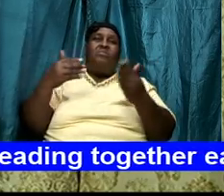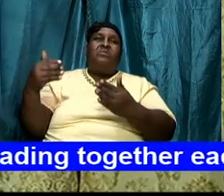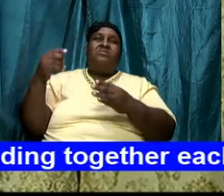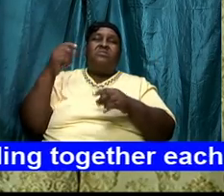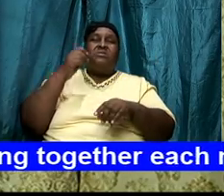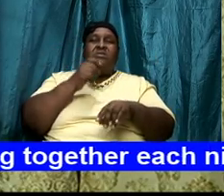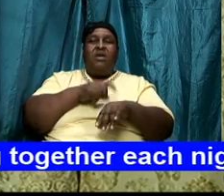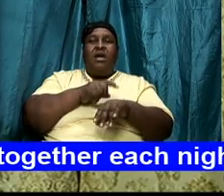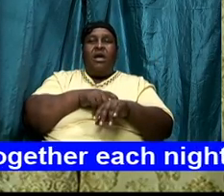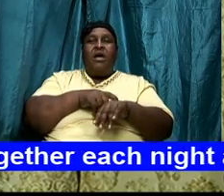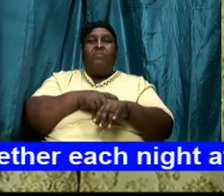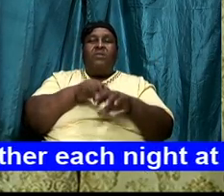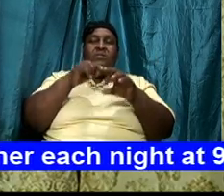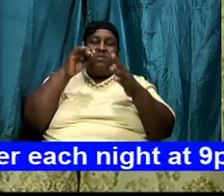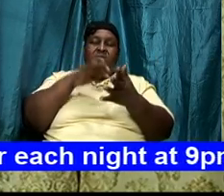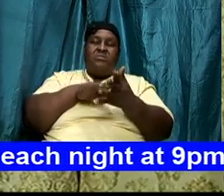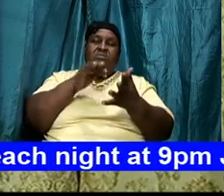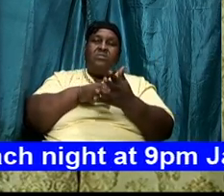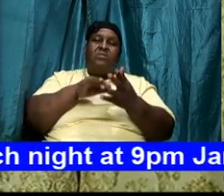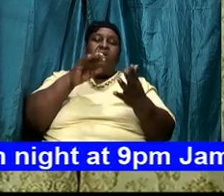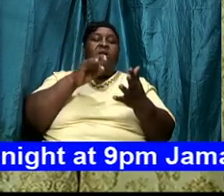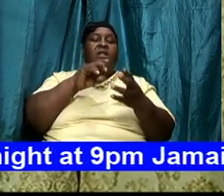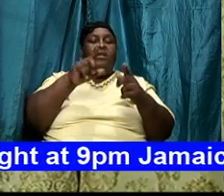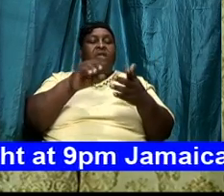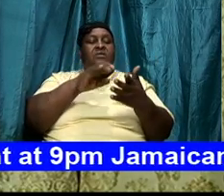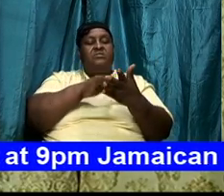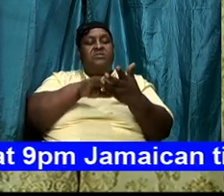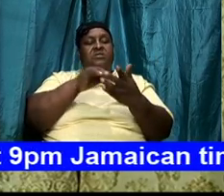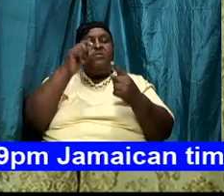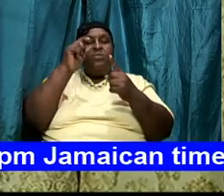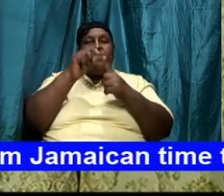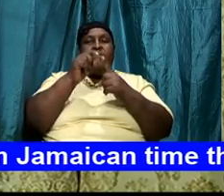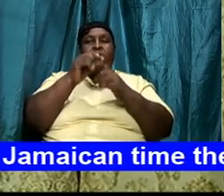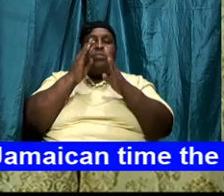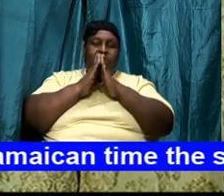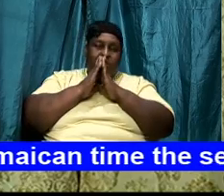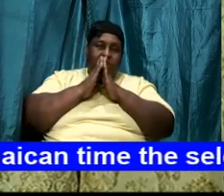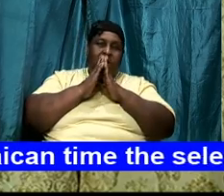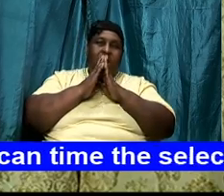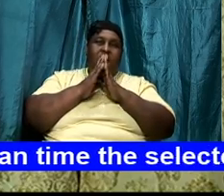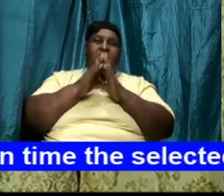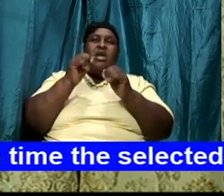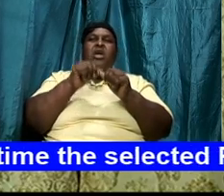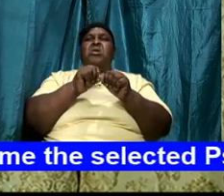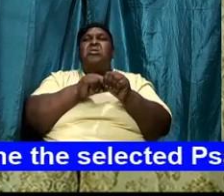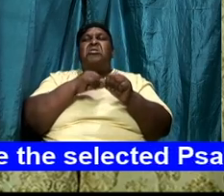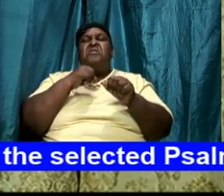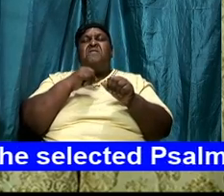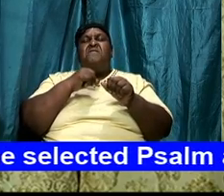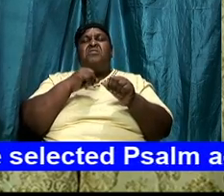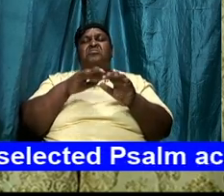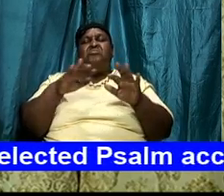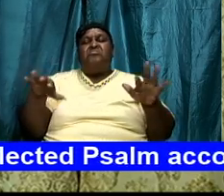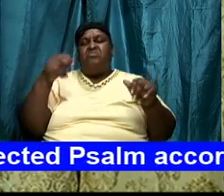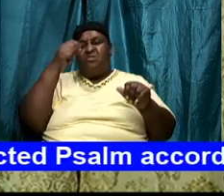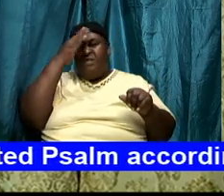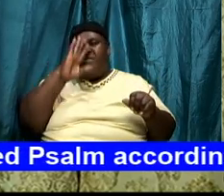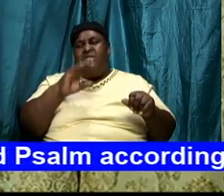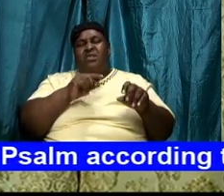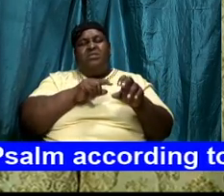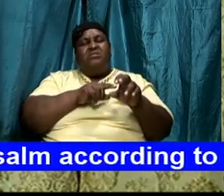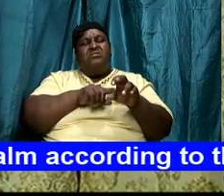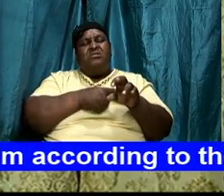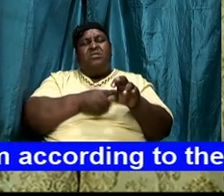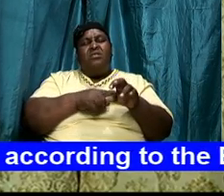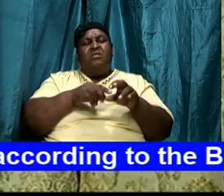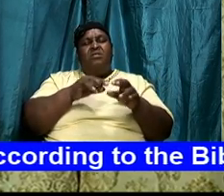in our study of walking in the word I pray that every child of God will start to